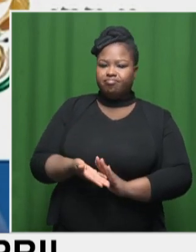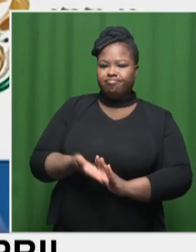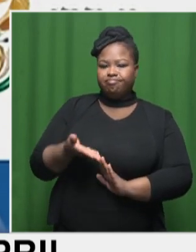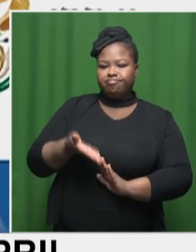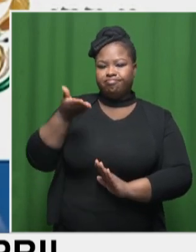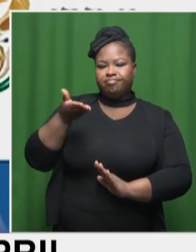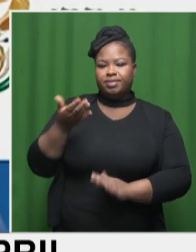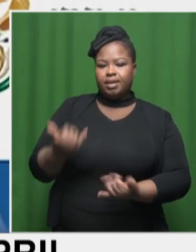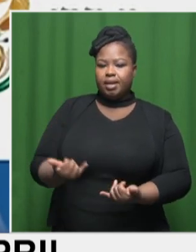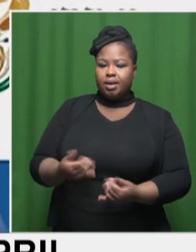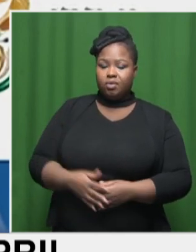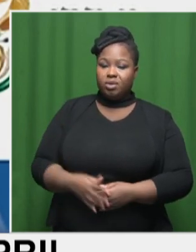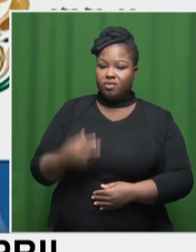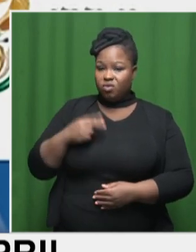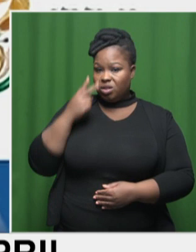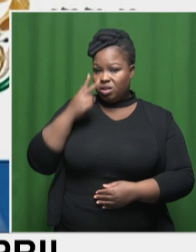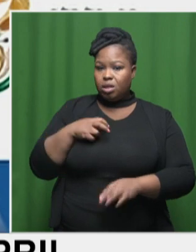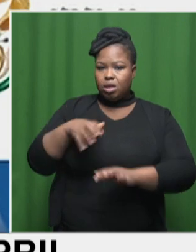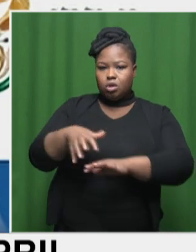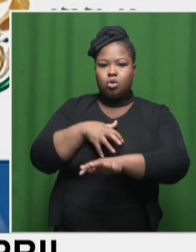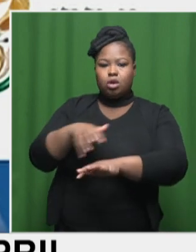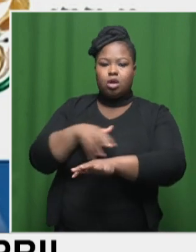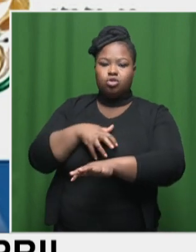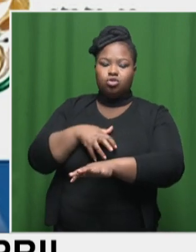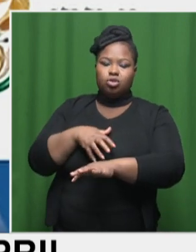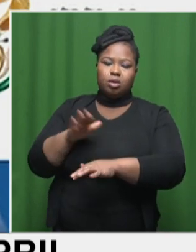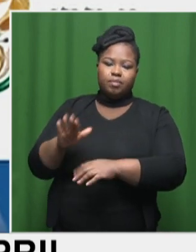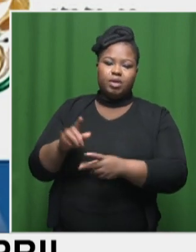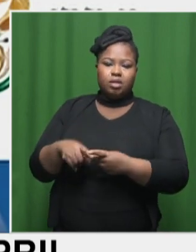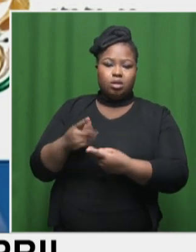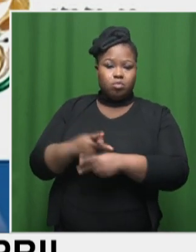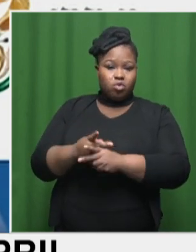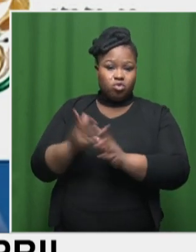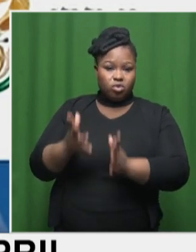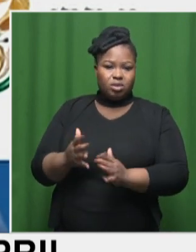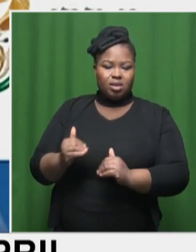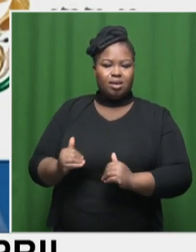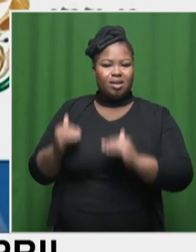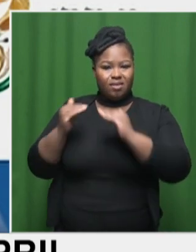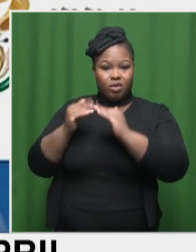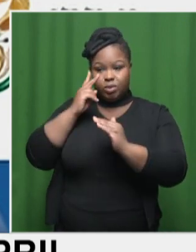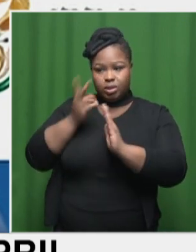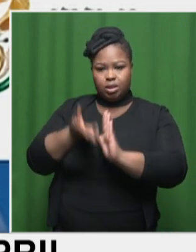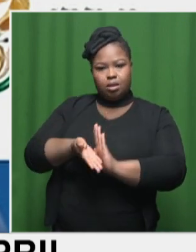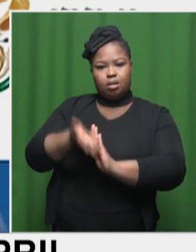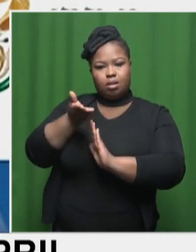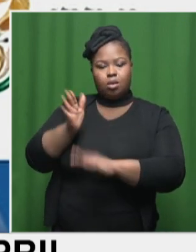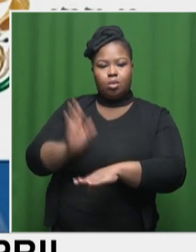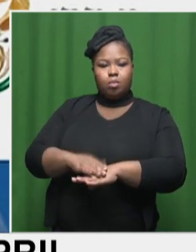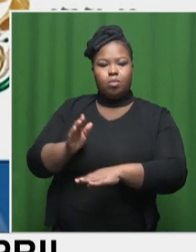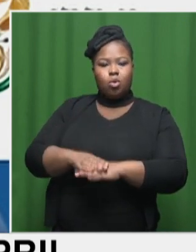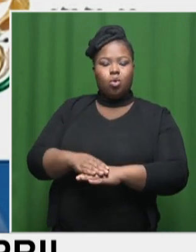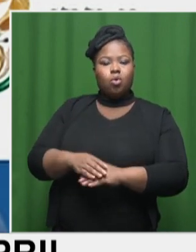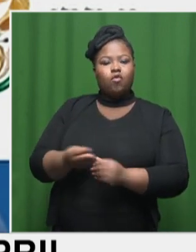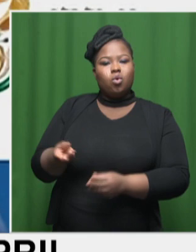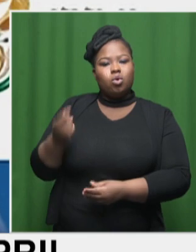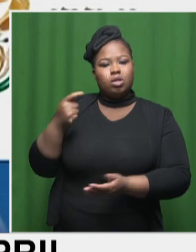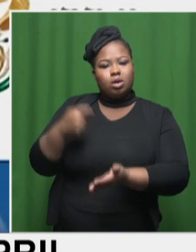If we look at the kind of agricultural level and producer level, we have seen increases in sugar prices.